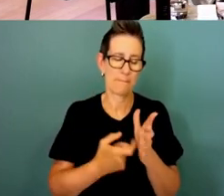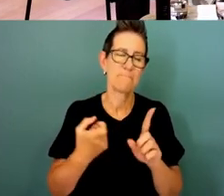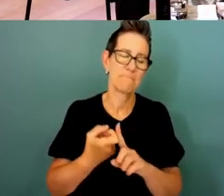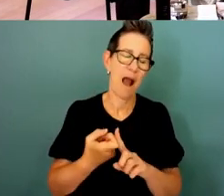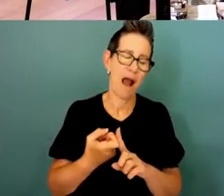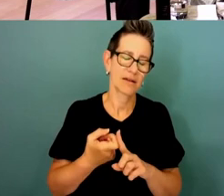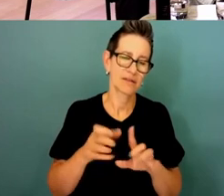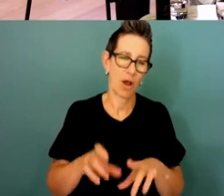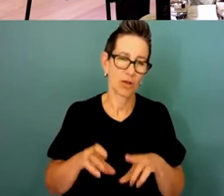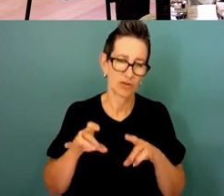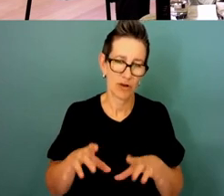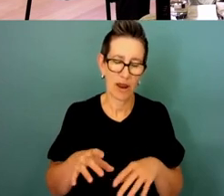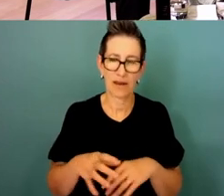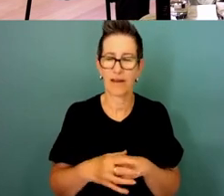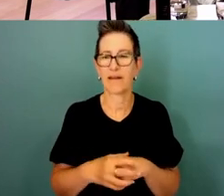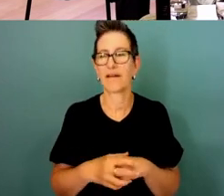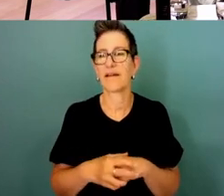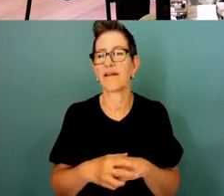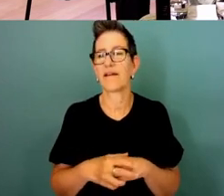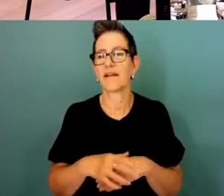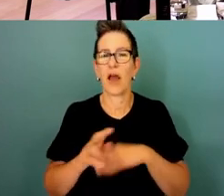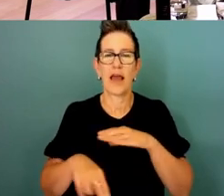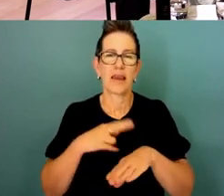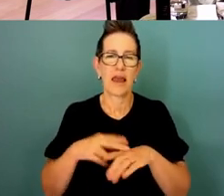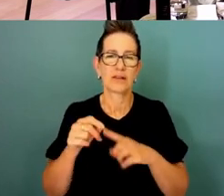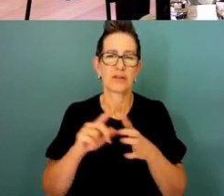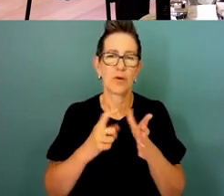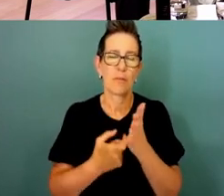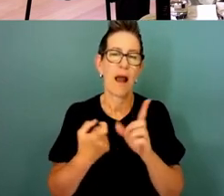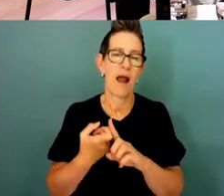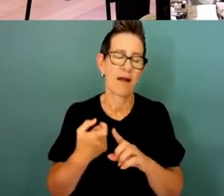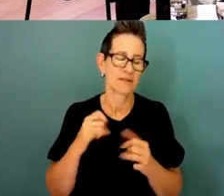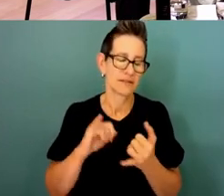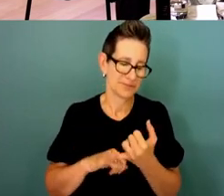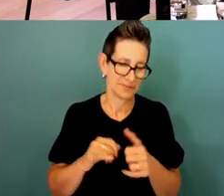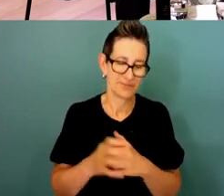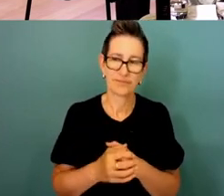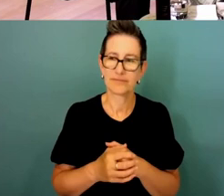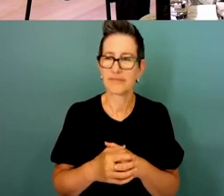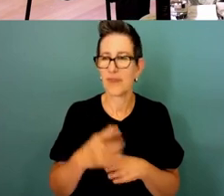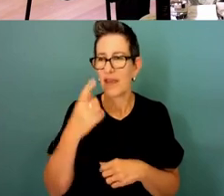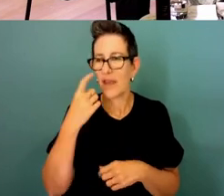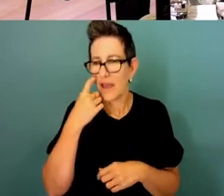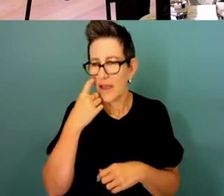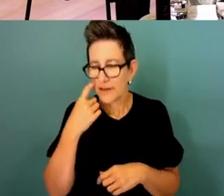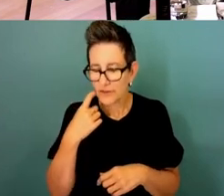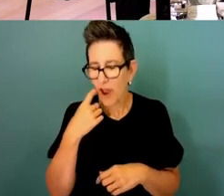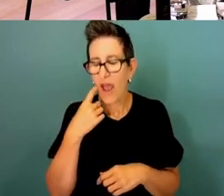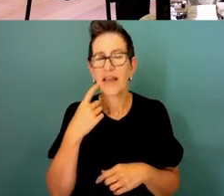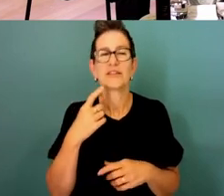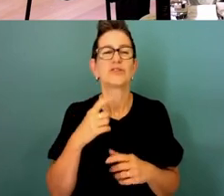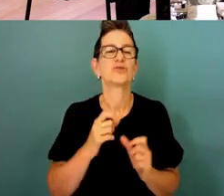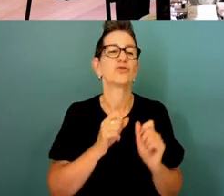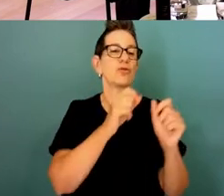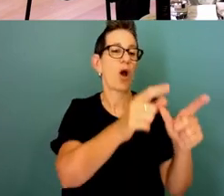people on country talking to elders recruiting that way not putting out job advertising in the usual way through APS jobs nothing against APS jobs